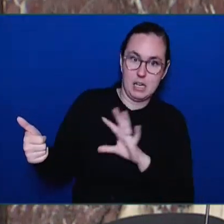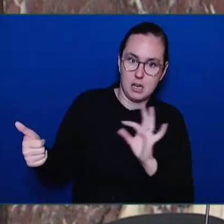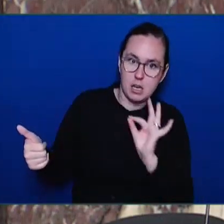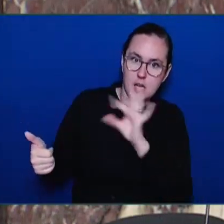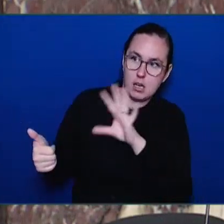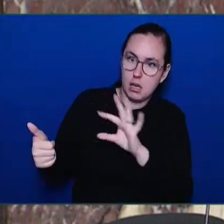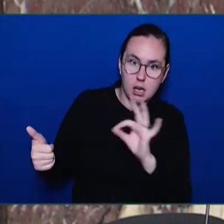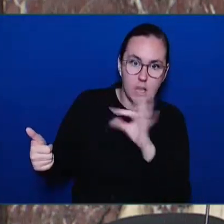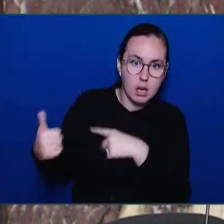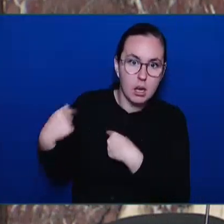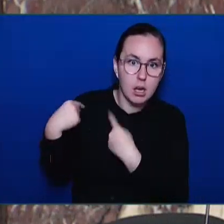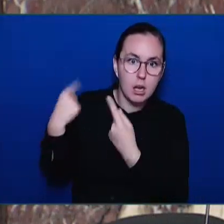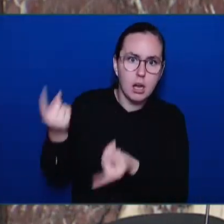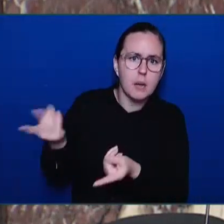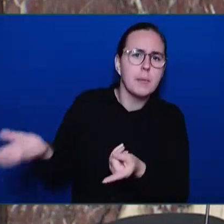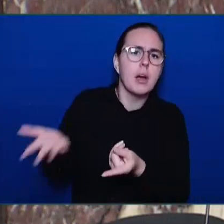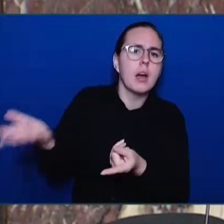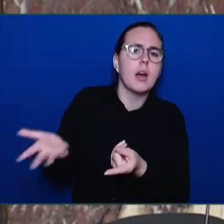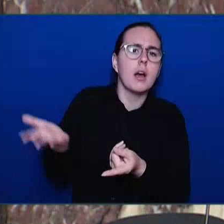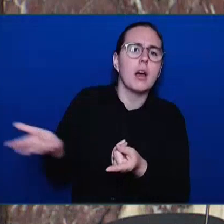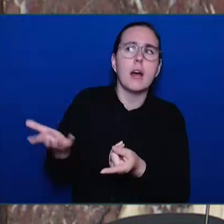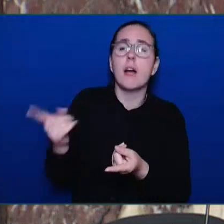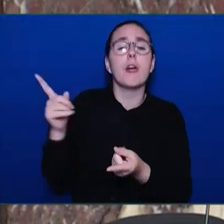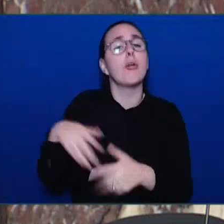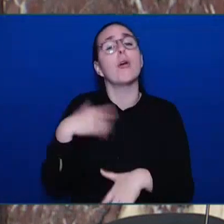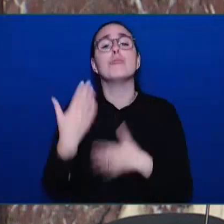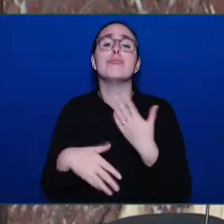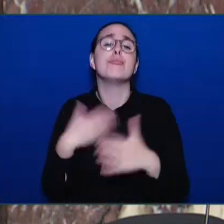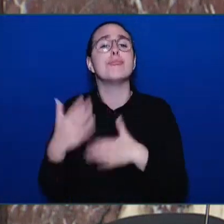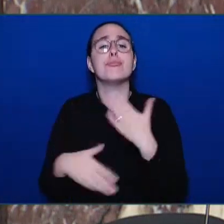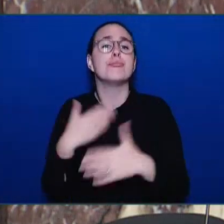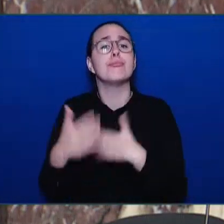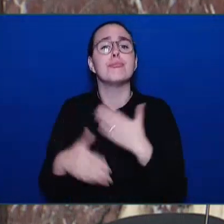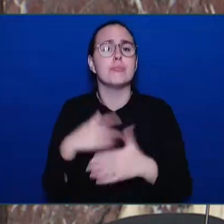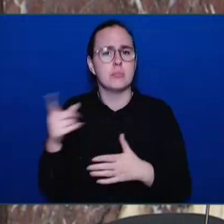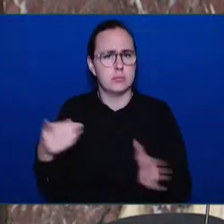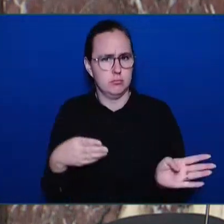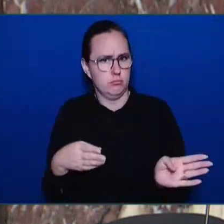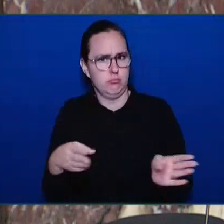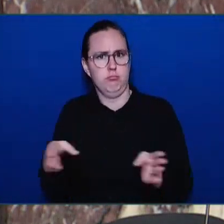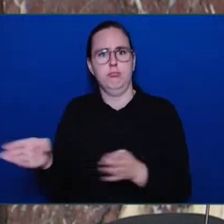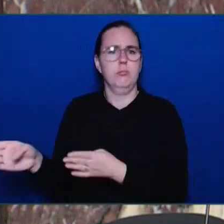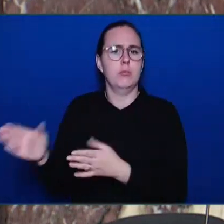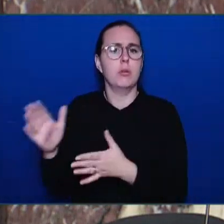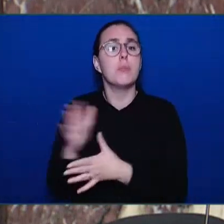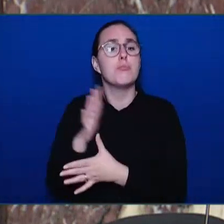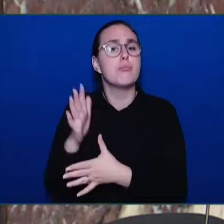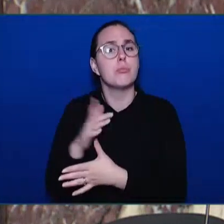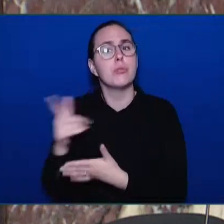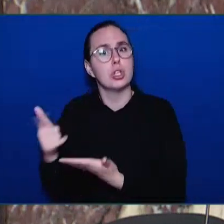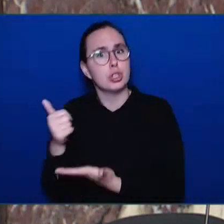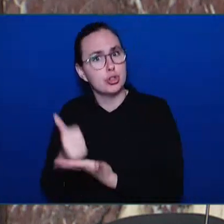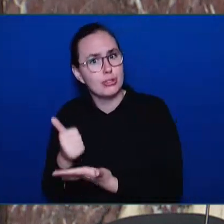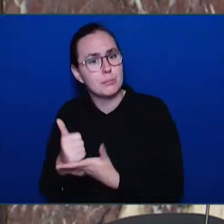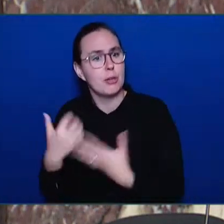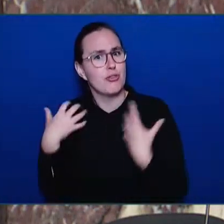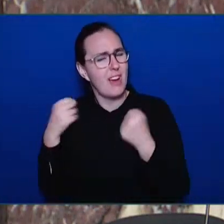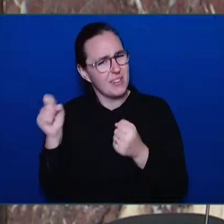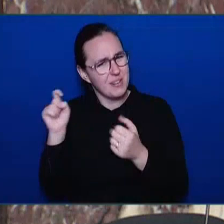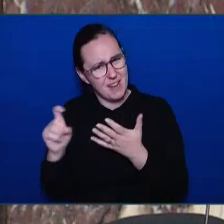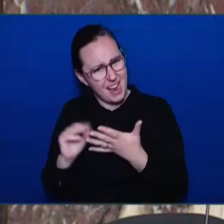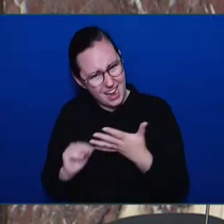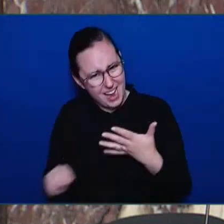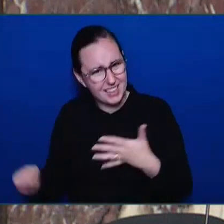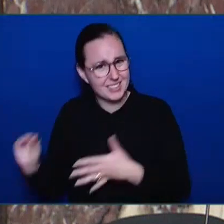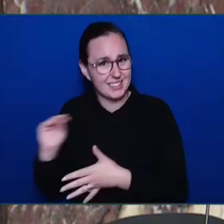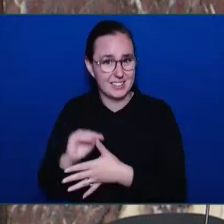in this province that will prioritize treatment and recovery. And what did this Minister say when we outlined